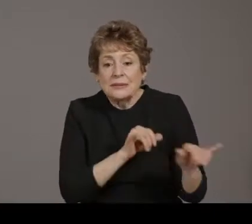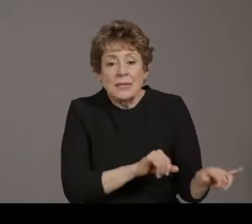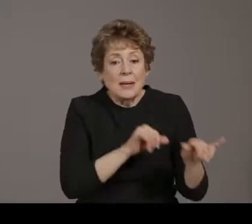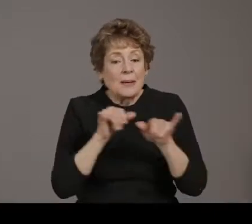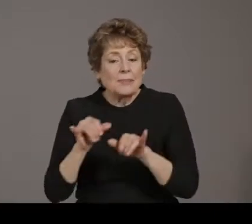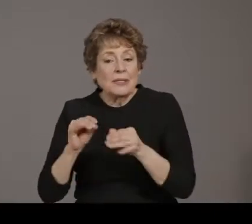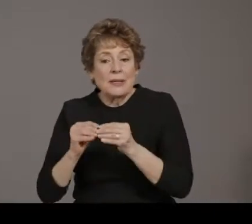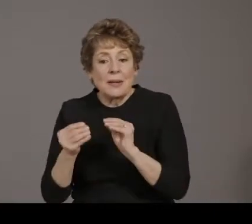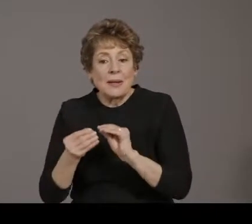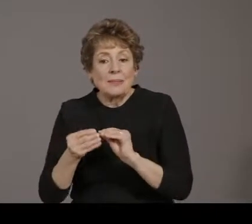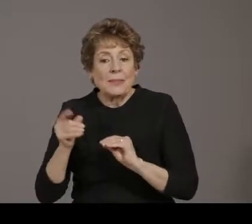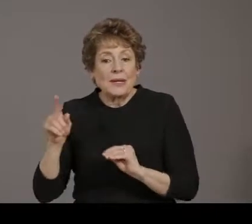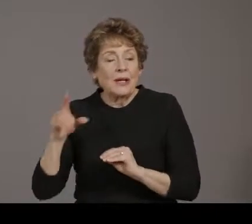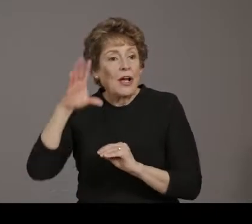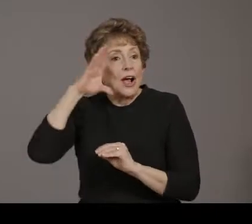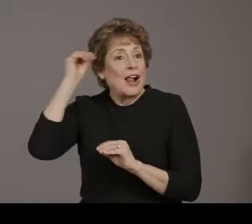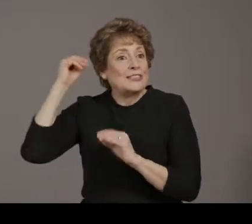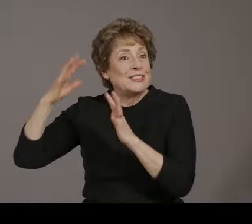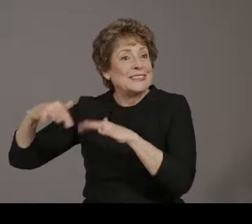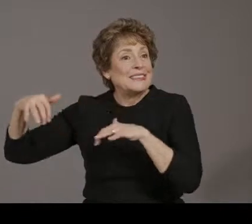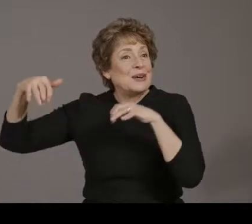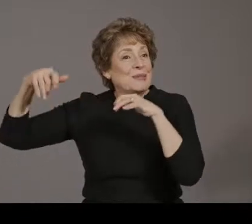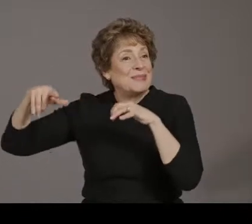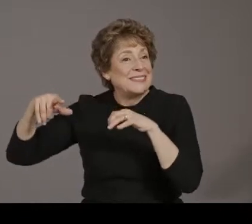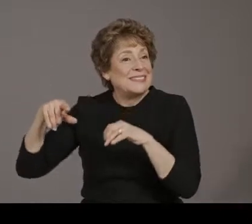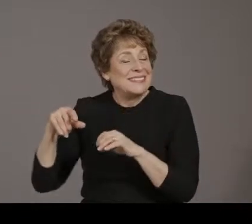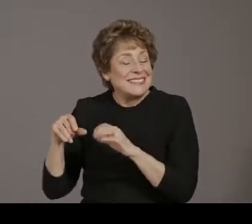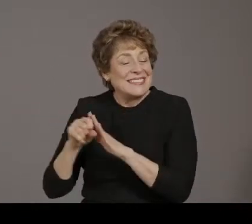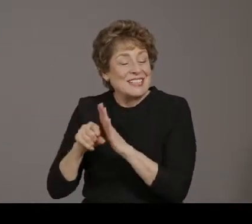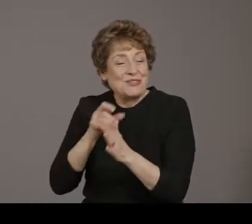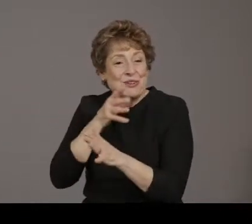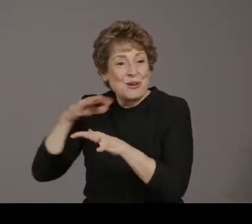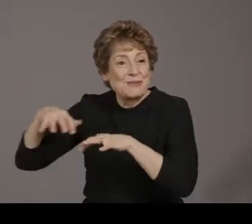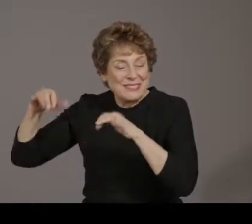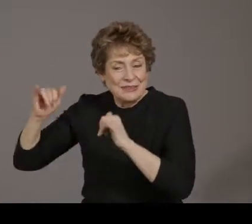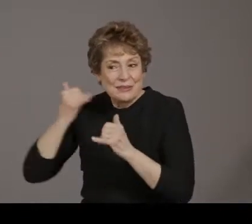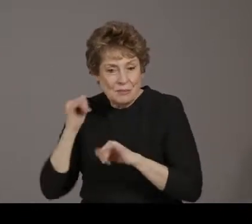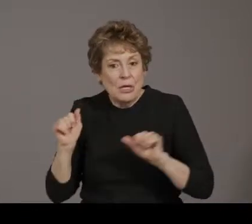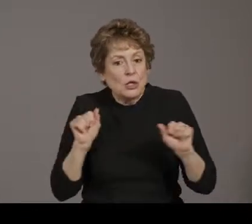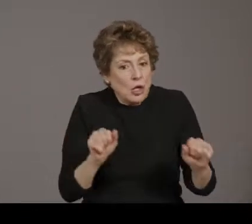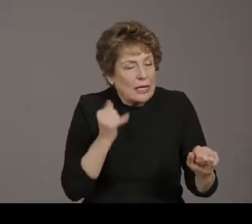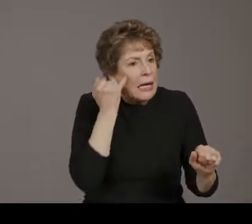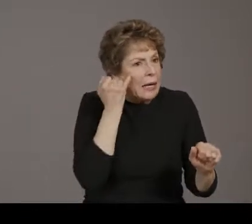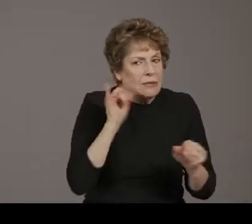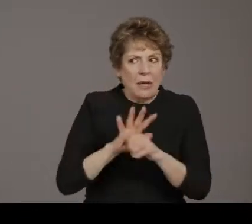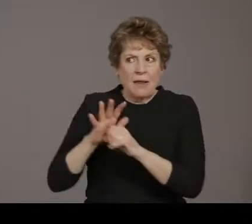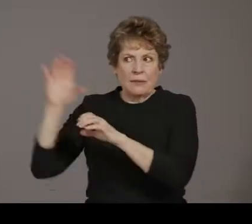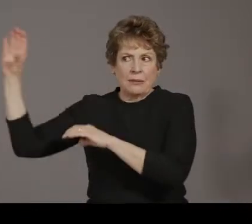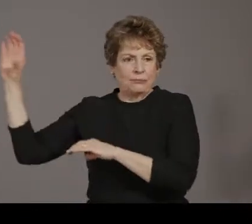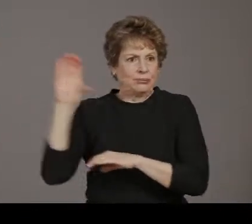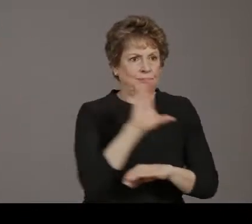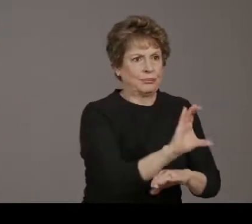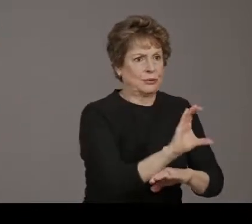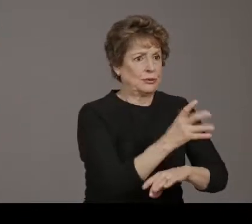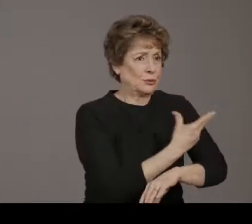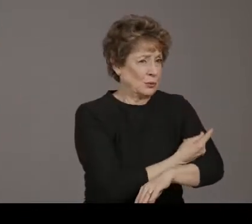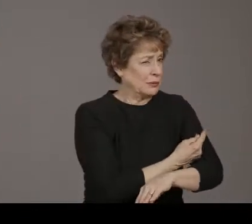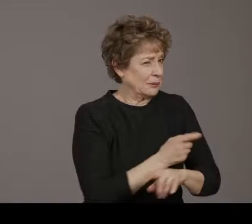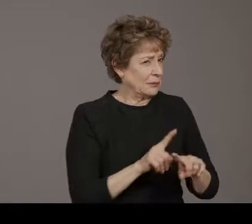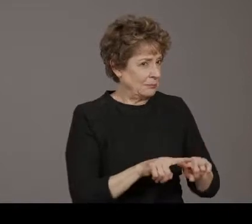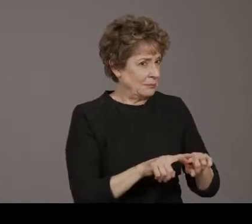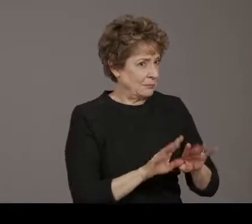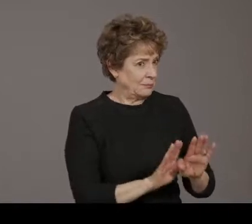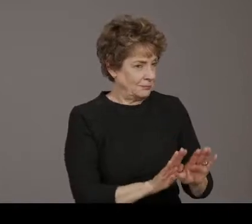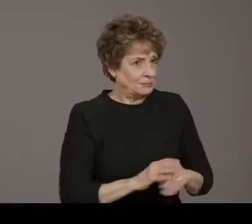One of the really exciting things that I don't know that we've talked about a whole lot, but we have started targeted communications to high risk zip